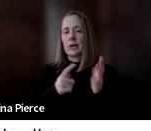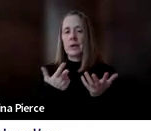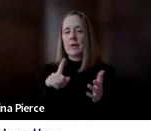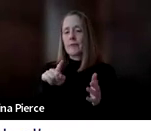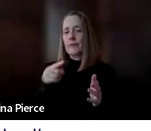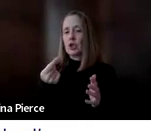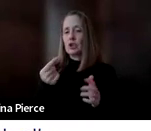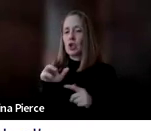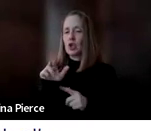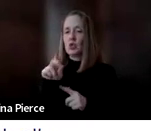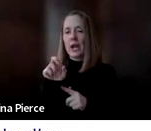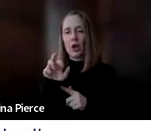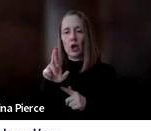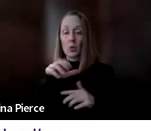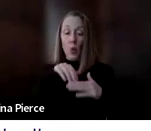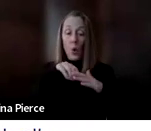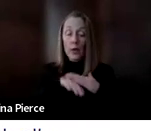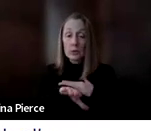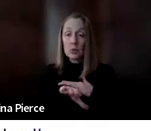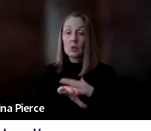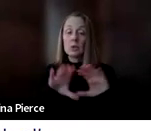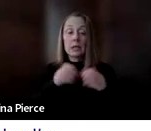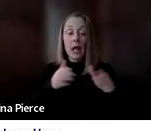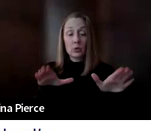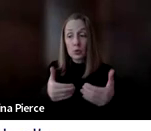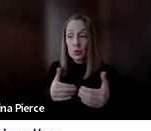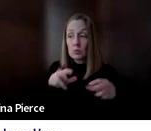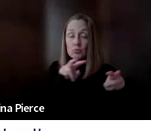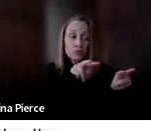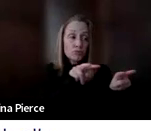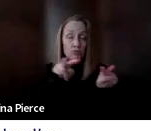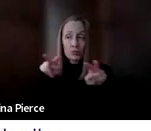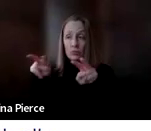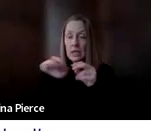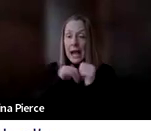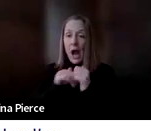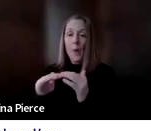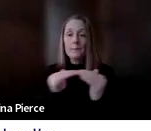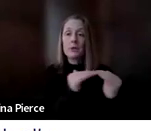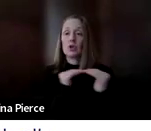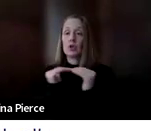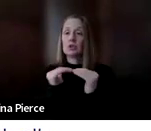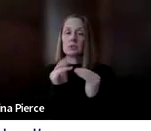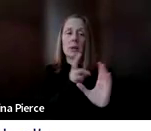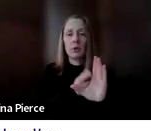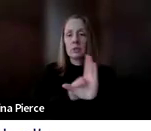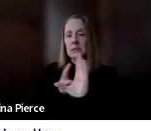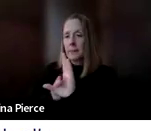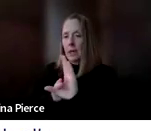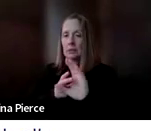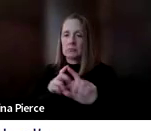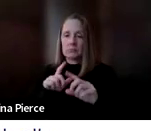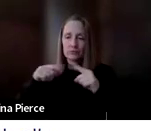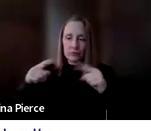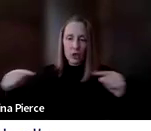into that first grader's different classrooms and see how are the peers participating in the activities throughout the day, how is that